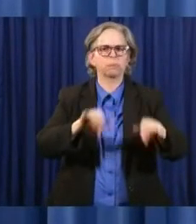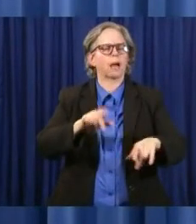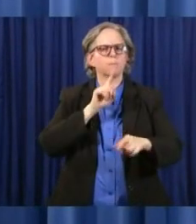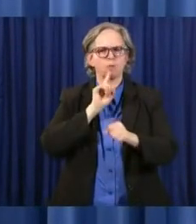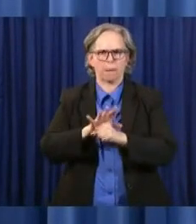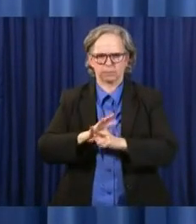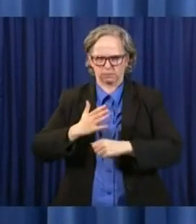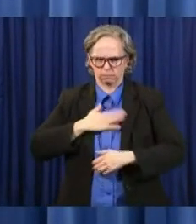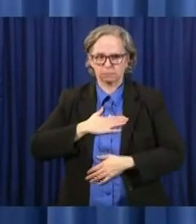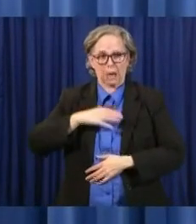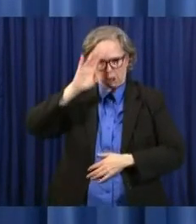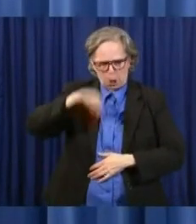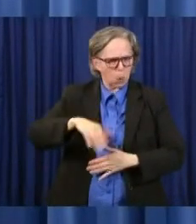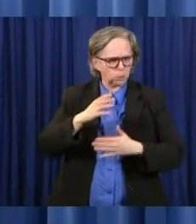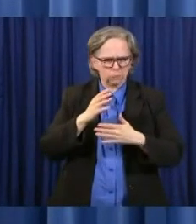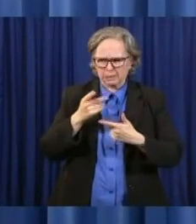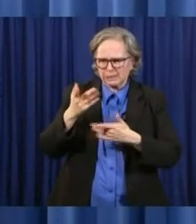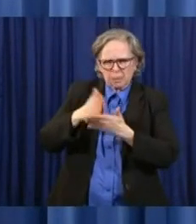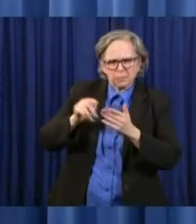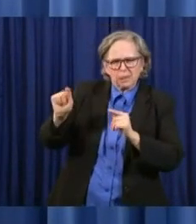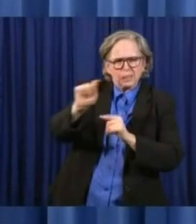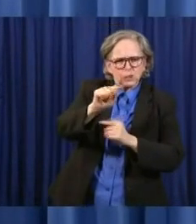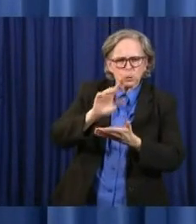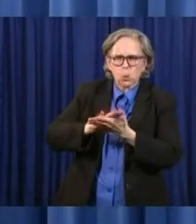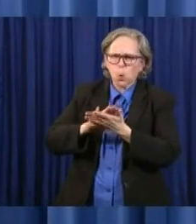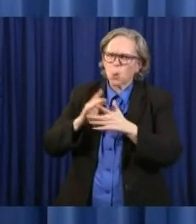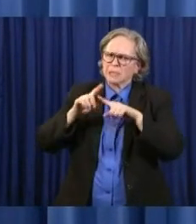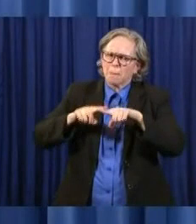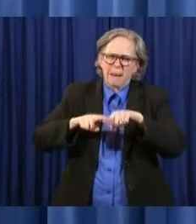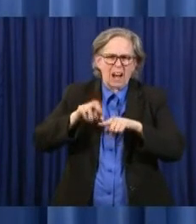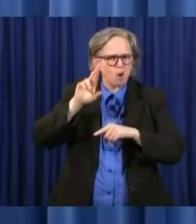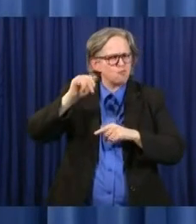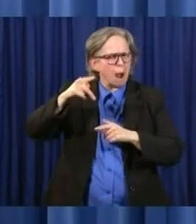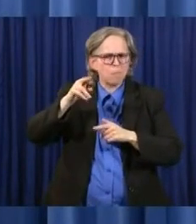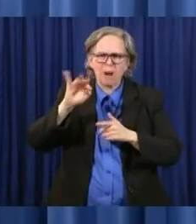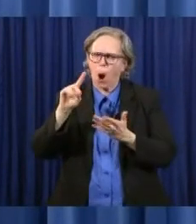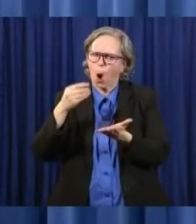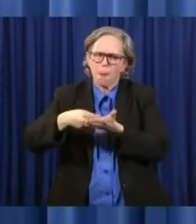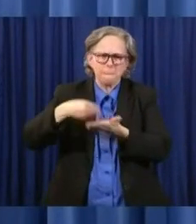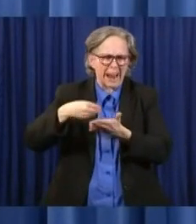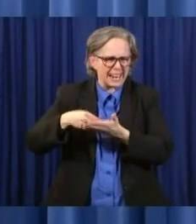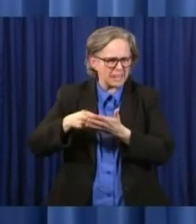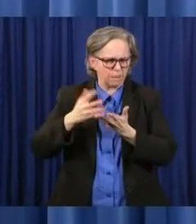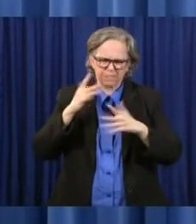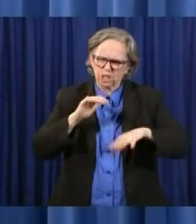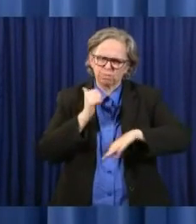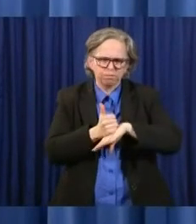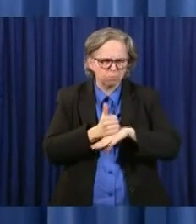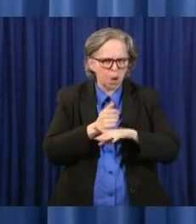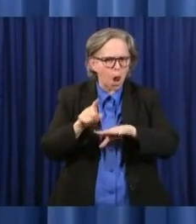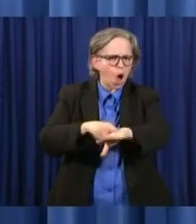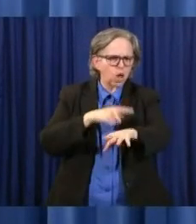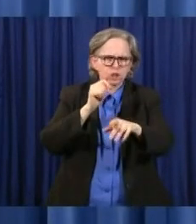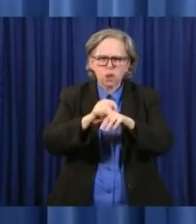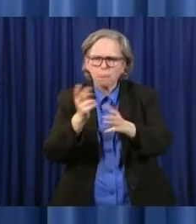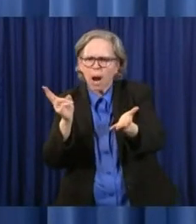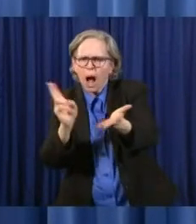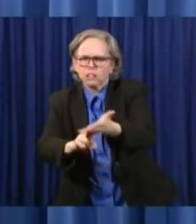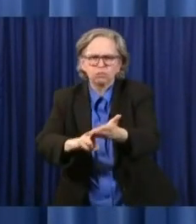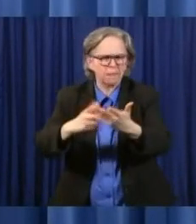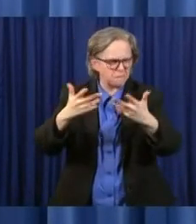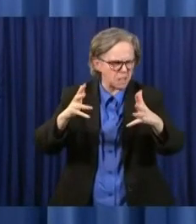schools, many of the schools have relied upon that, have entered into long-term contracts or contracts that go beyond the next